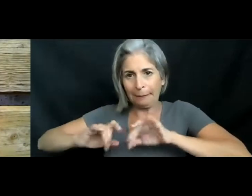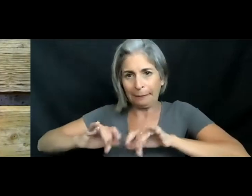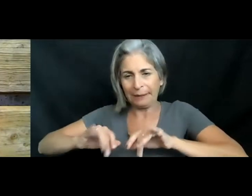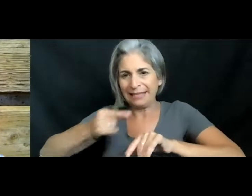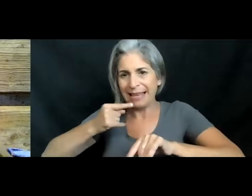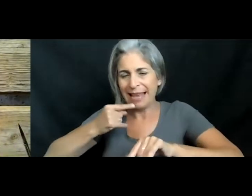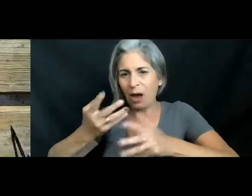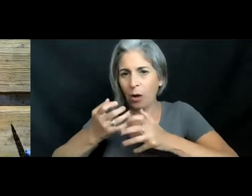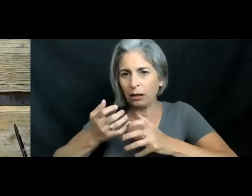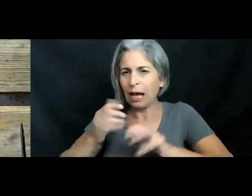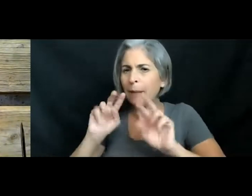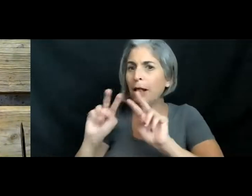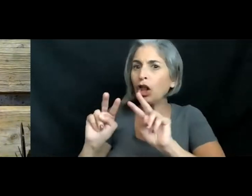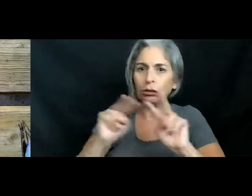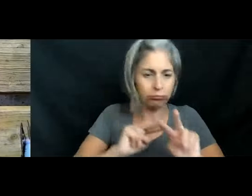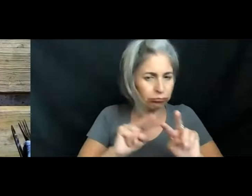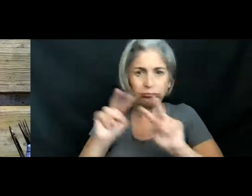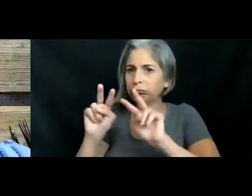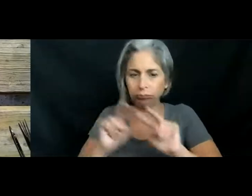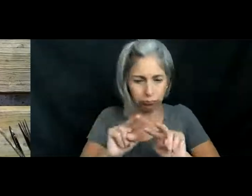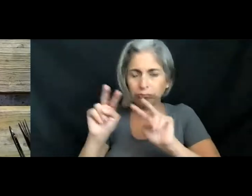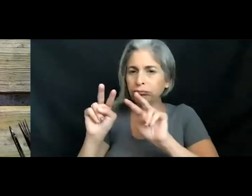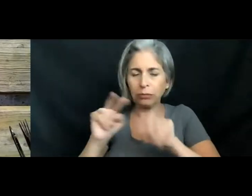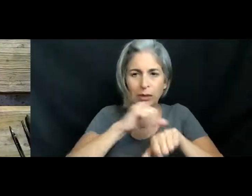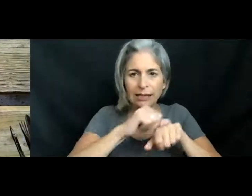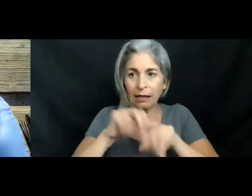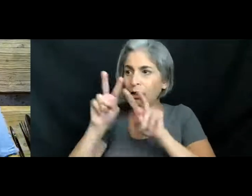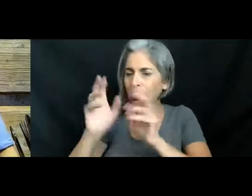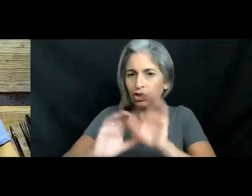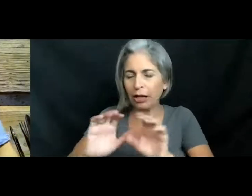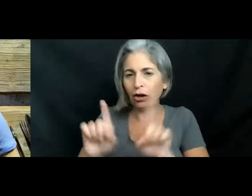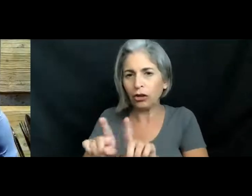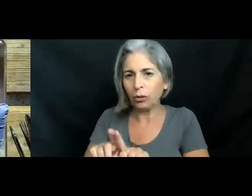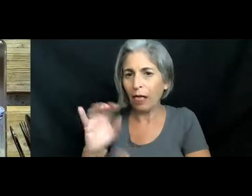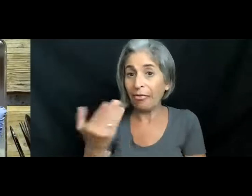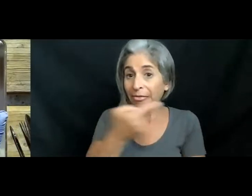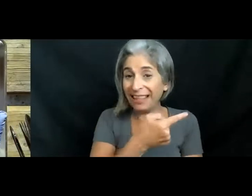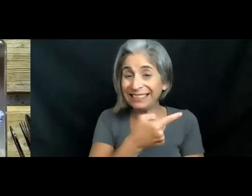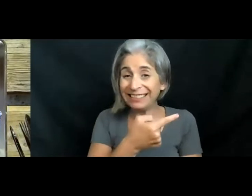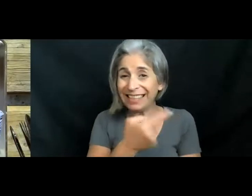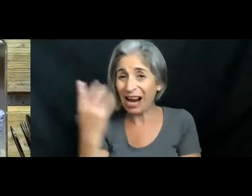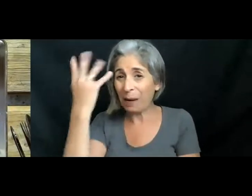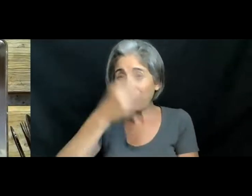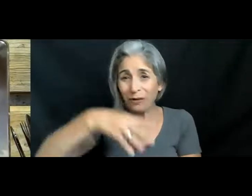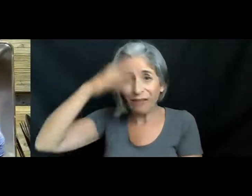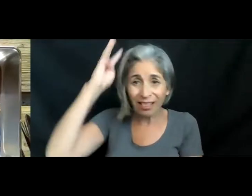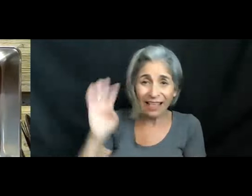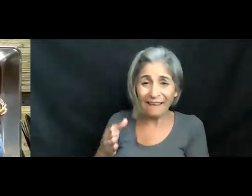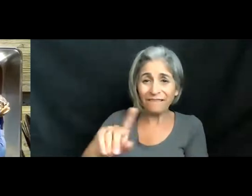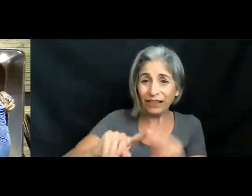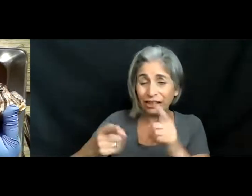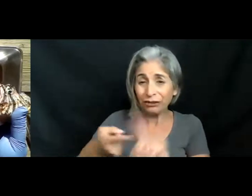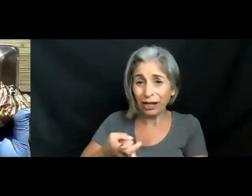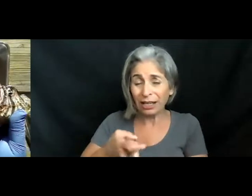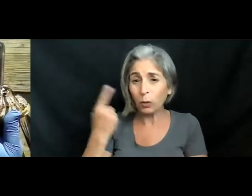and I will keep an eye on it throughout the presentation. So this is our beautiful lionfish friend. We do